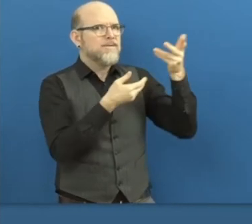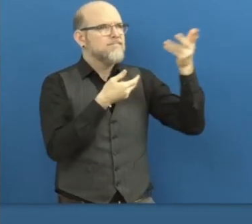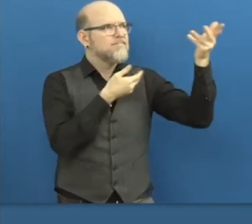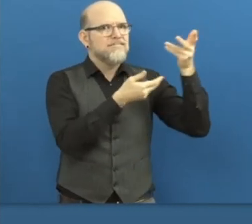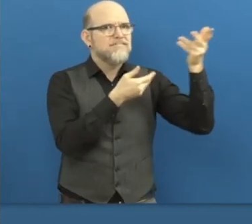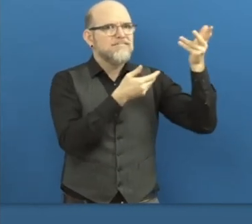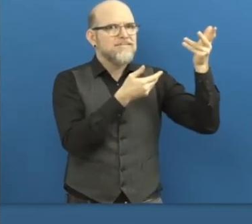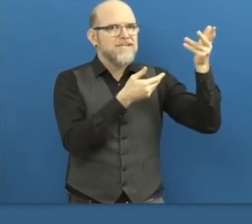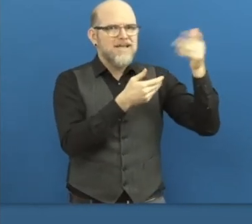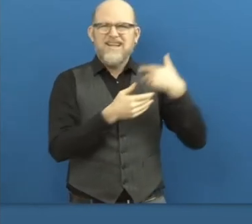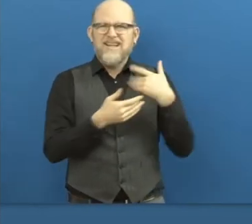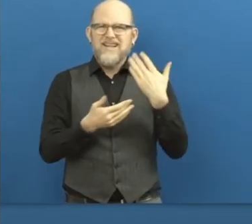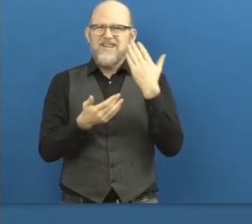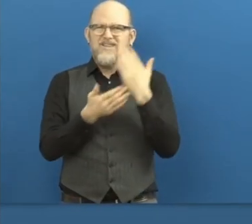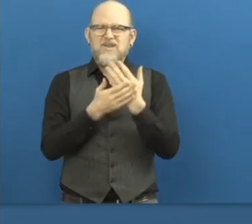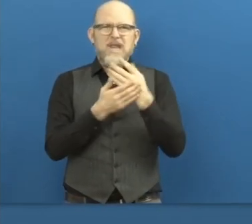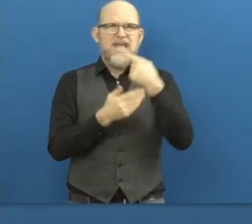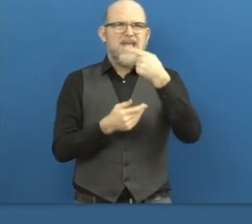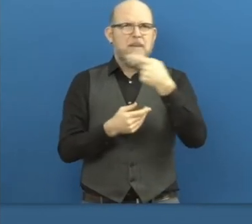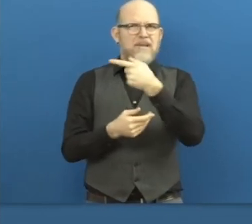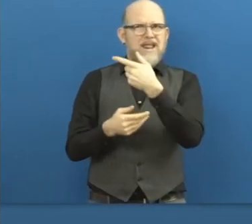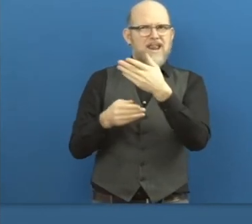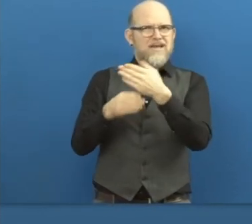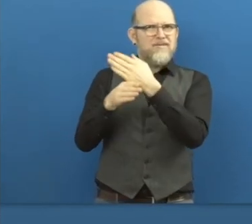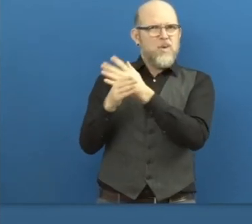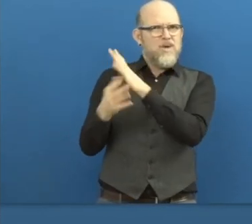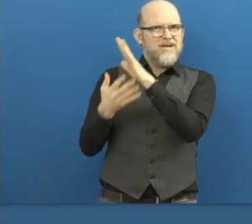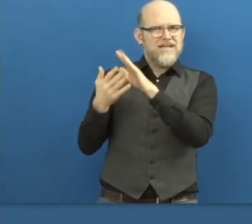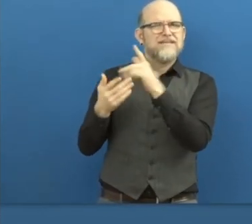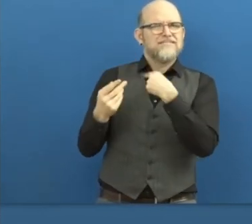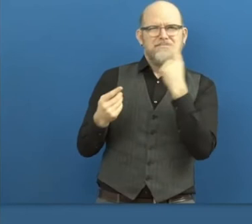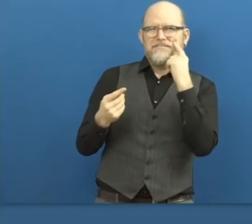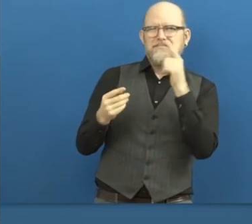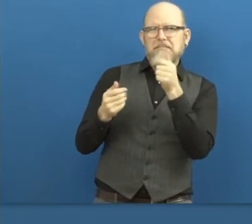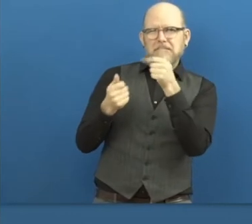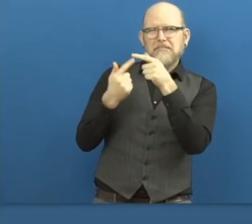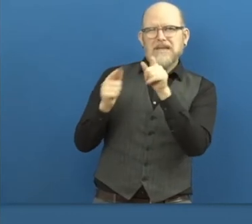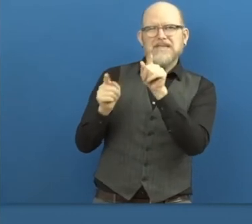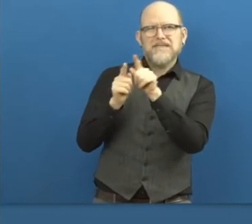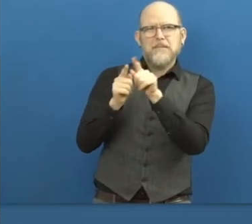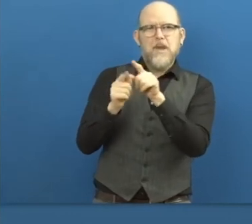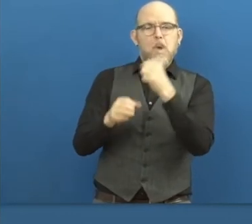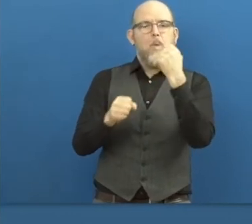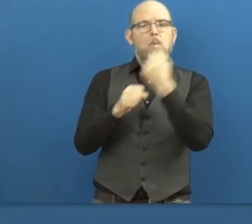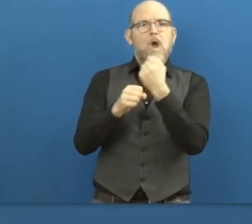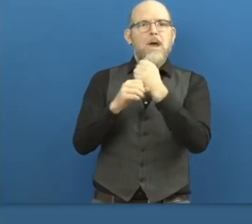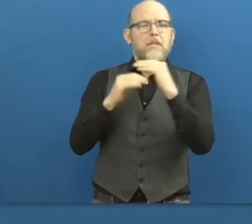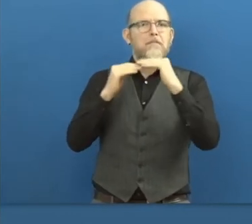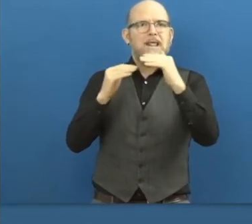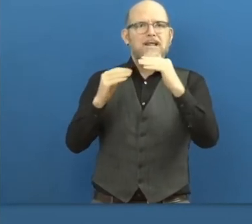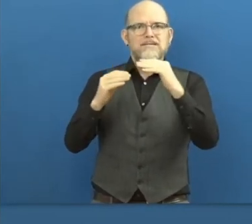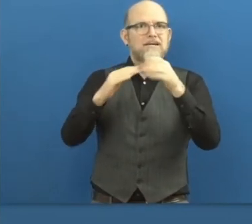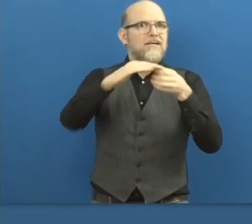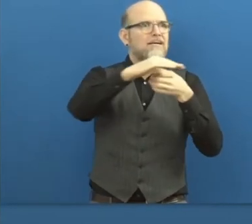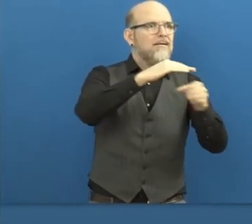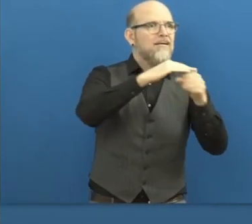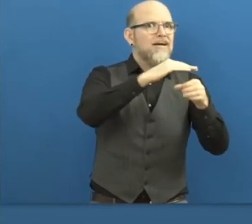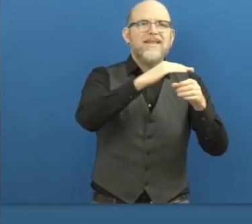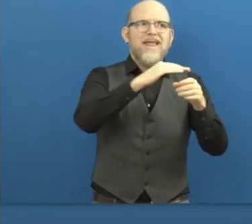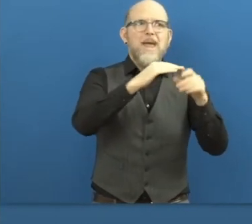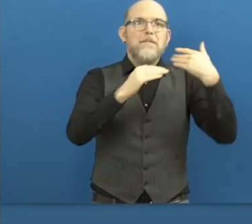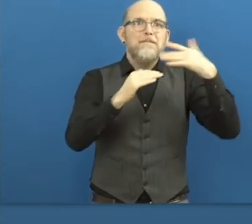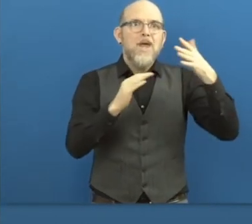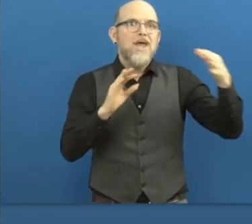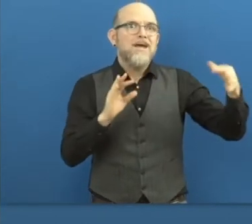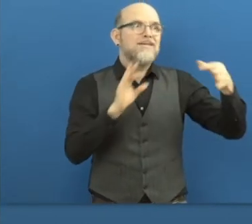because we think it's not only about posting jobs and trying to connect online users looking for jobs and companies, but it's much more around it.